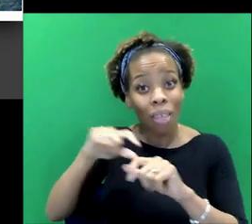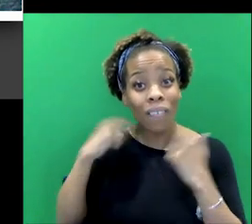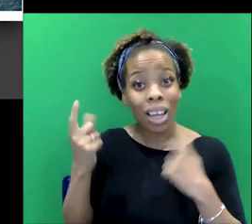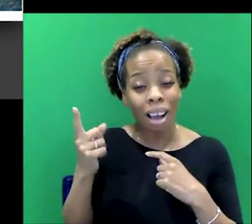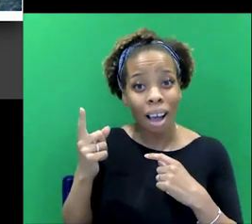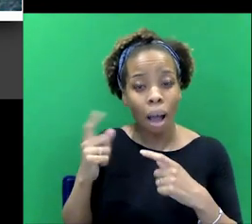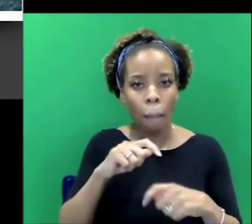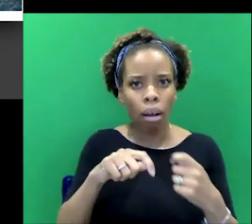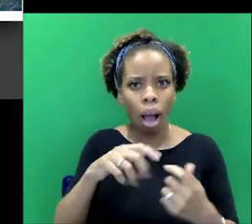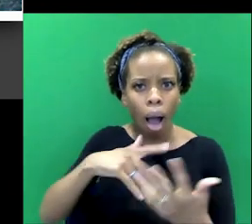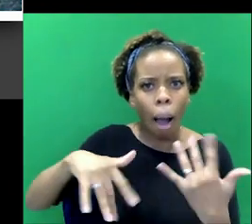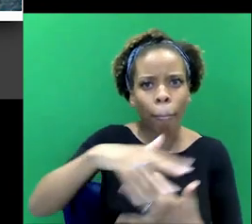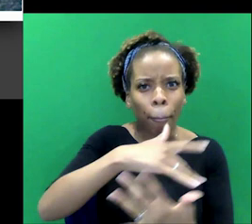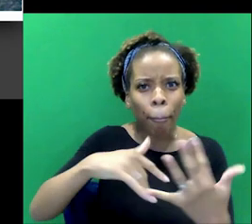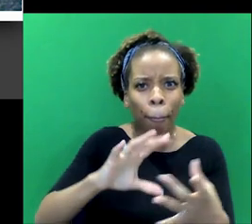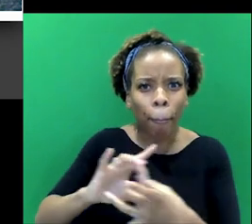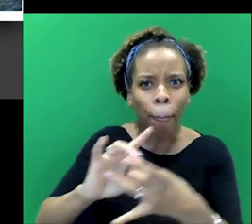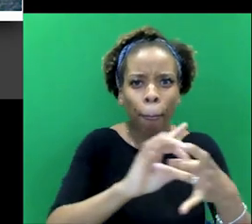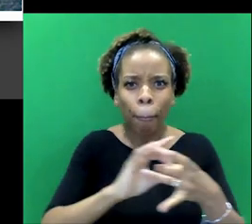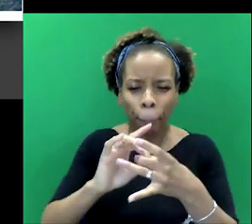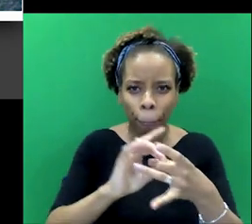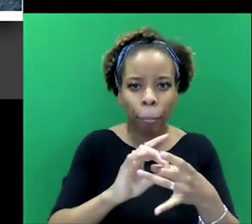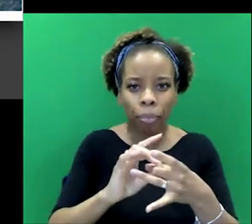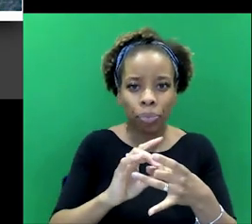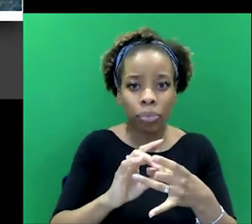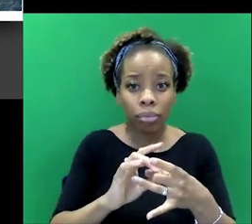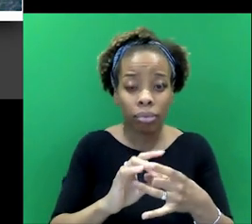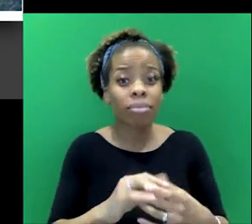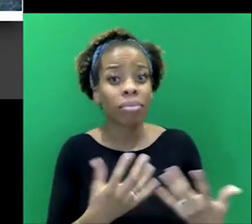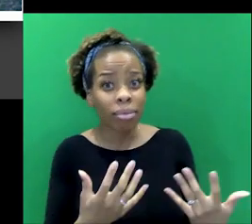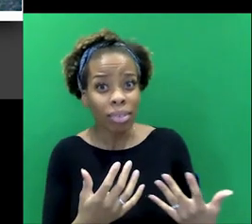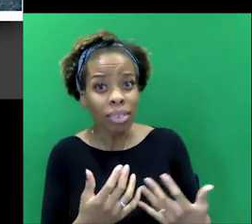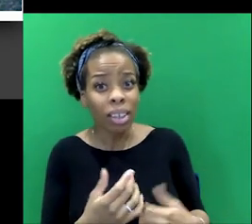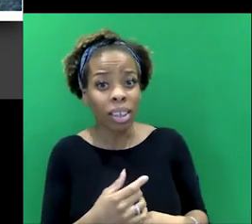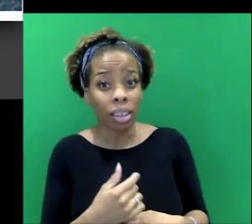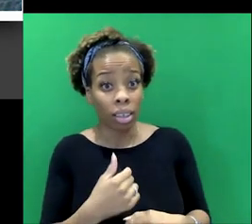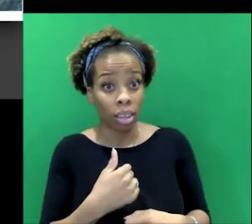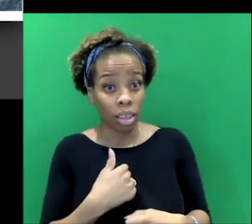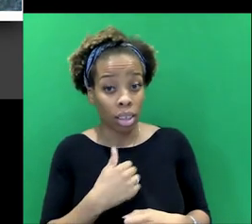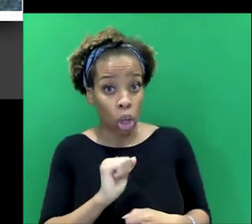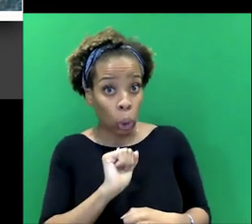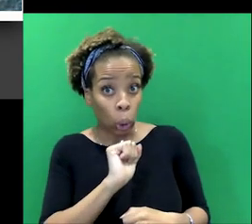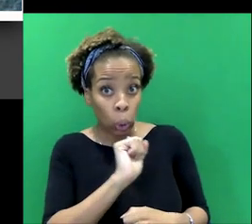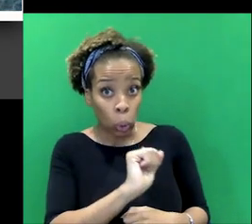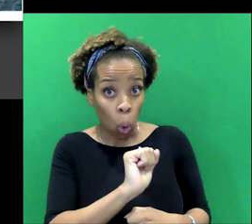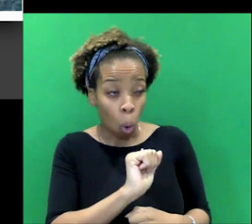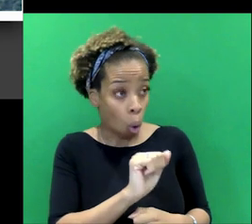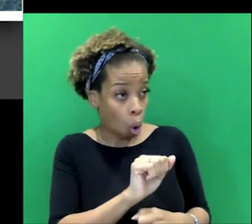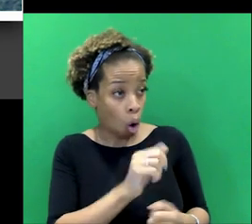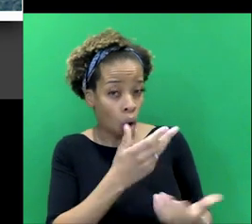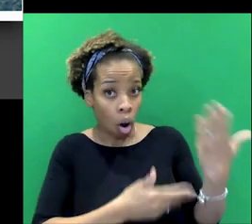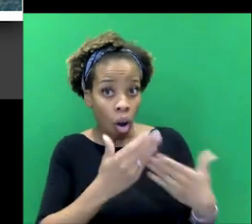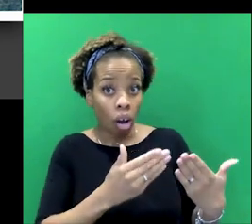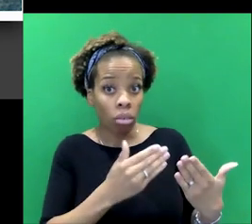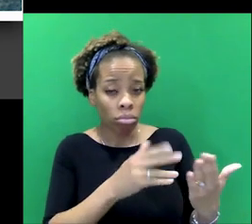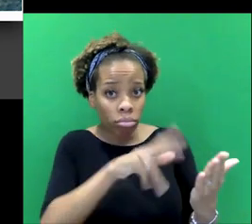him, you know, gives him a leg up in that sense. Yes, because reading your account of was no, there's no kind of resistance to this marriage. There's